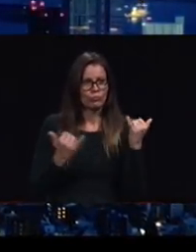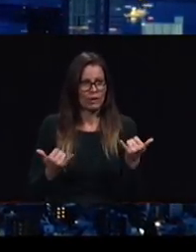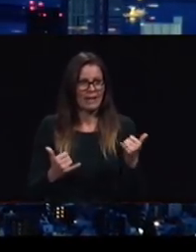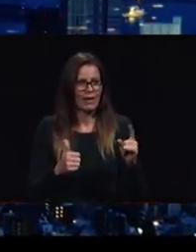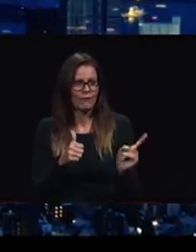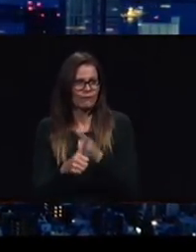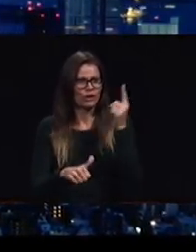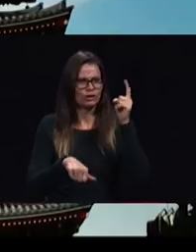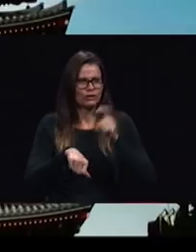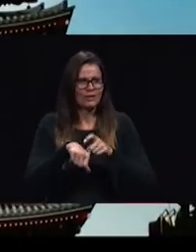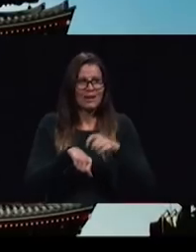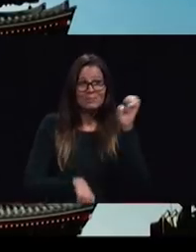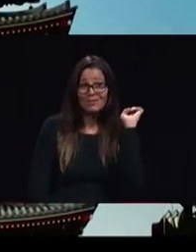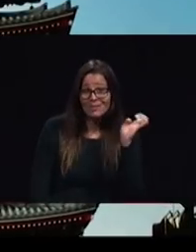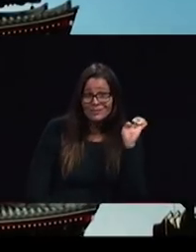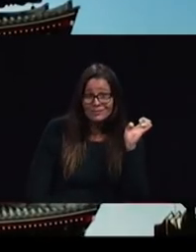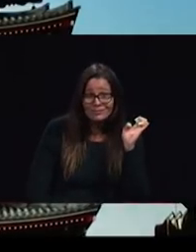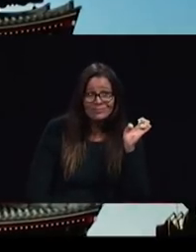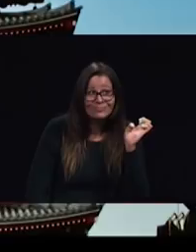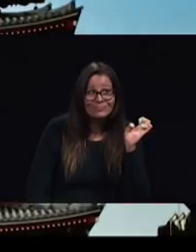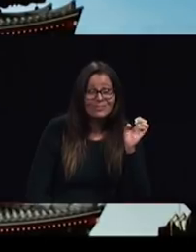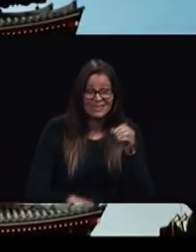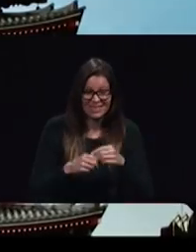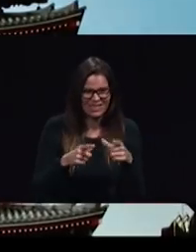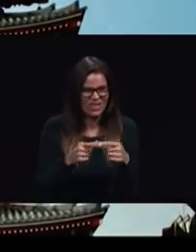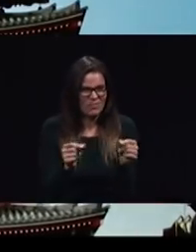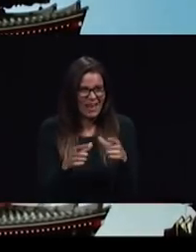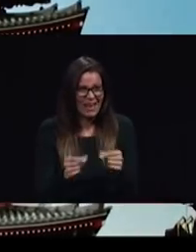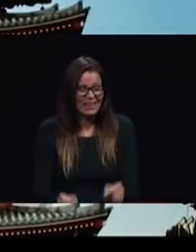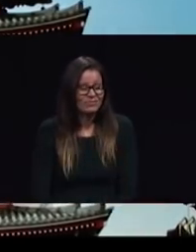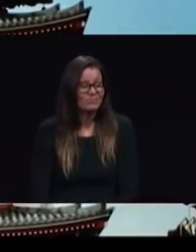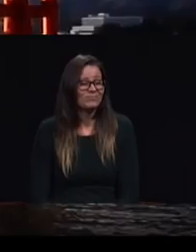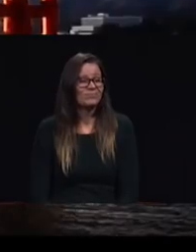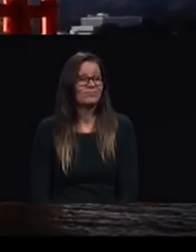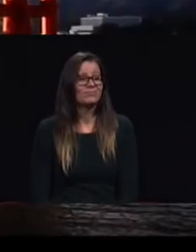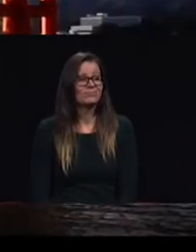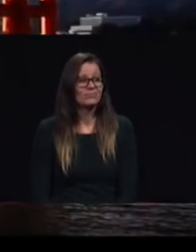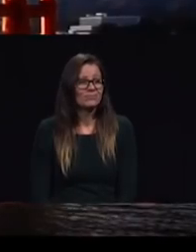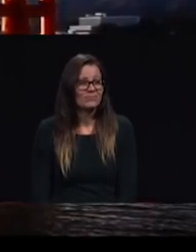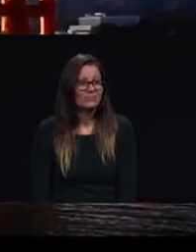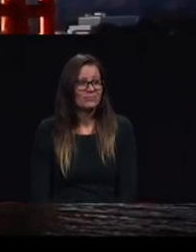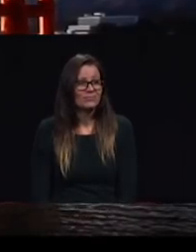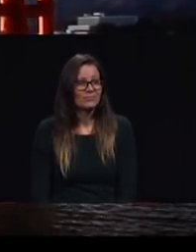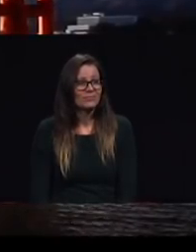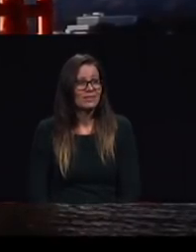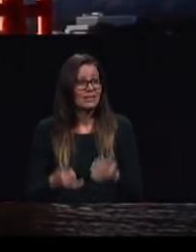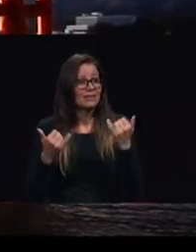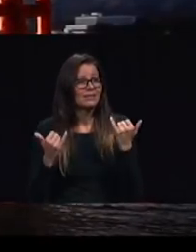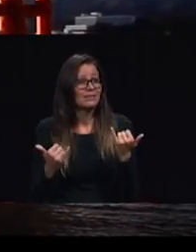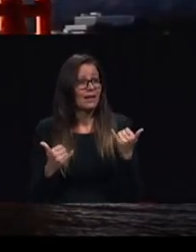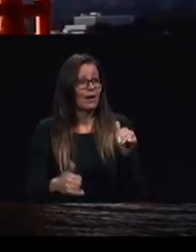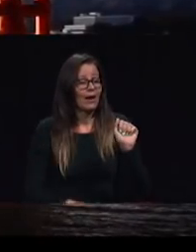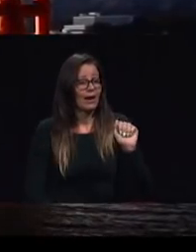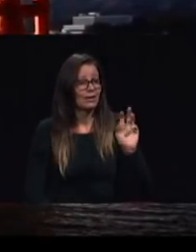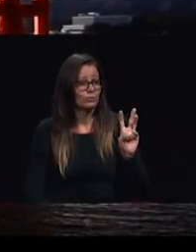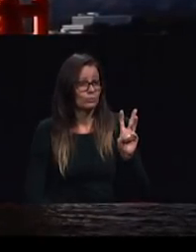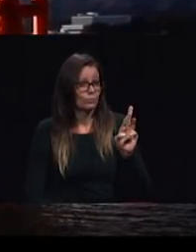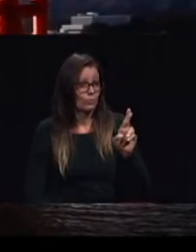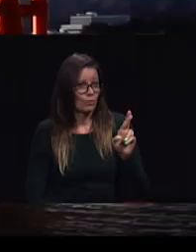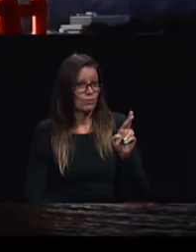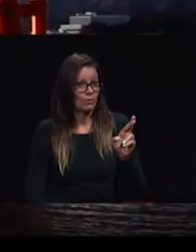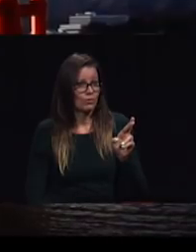series in Japan as we speak AWR is getting ready to broadcast to Tokyo